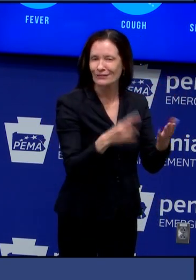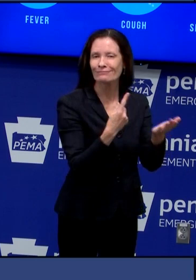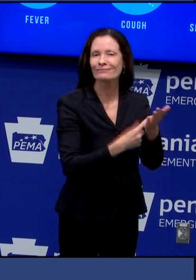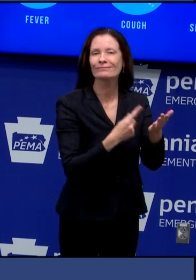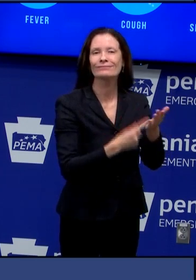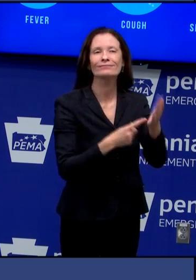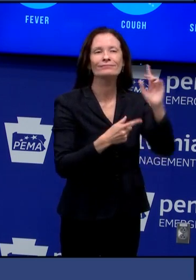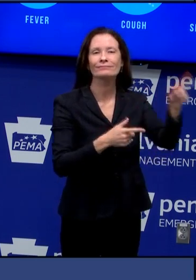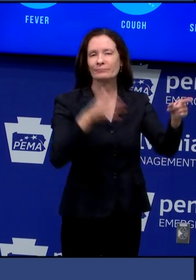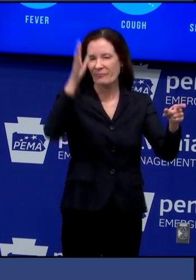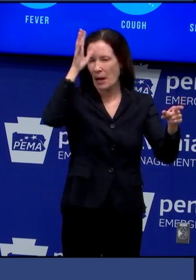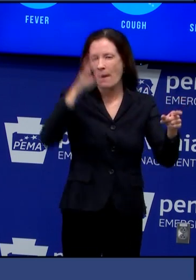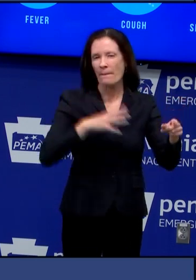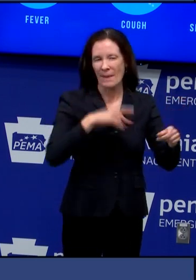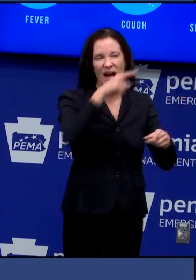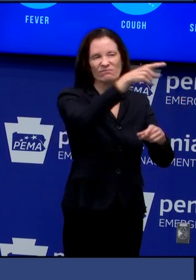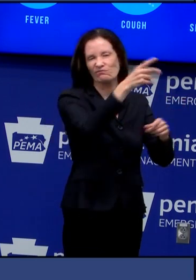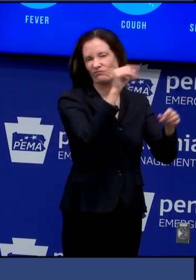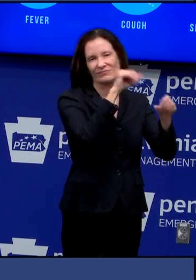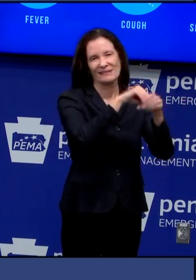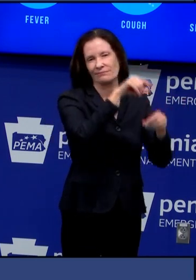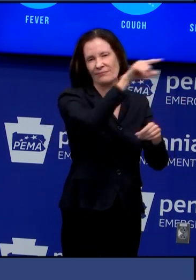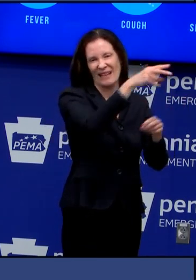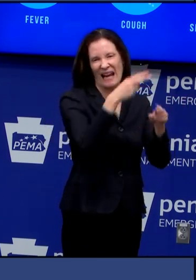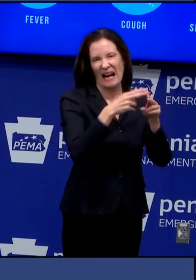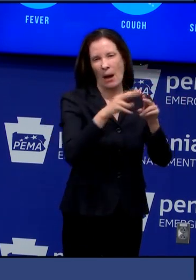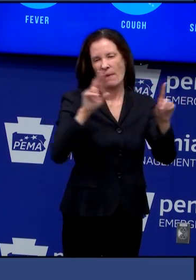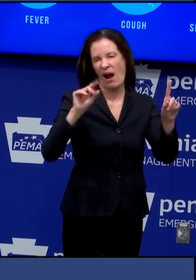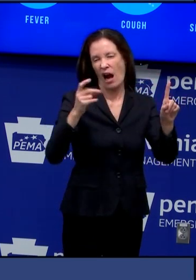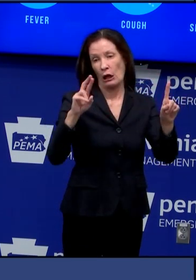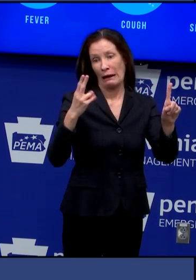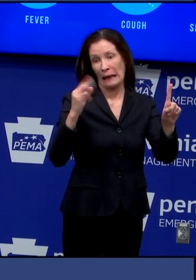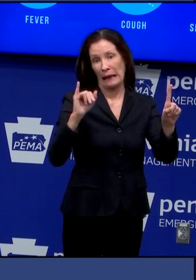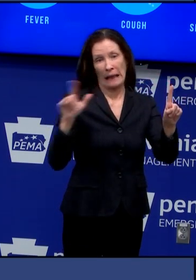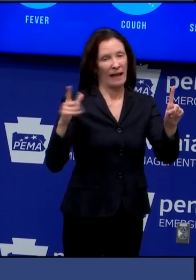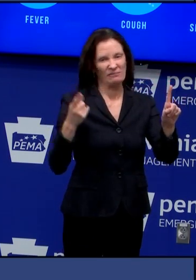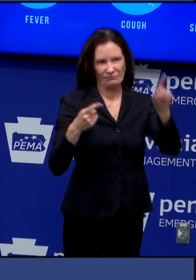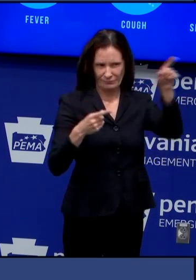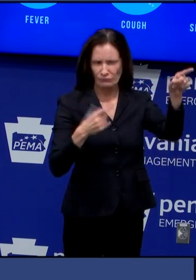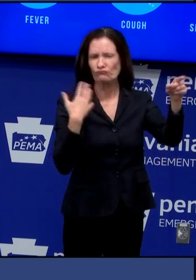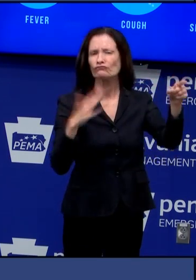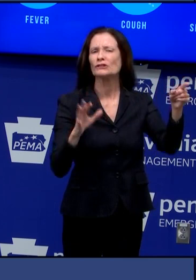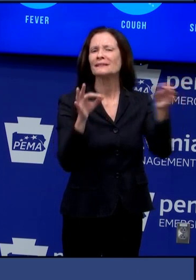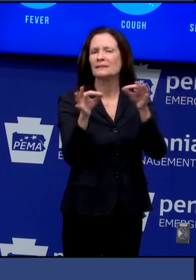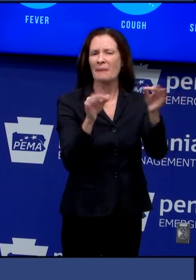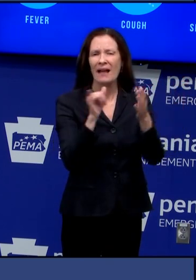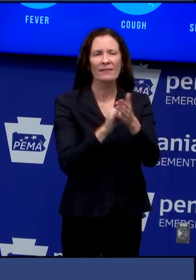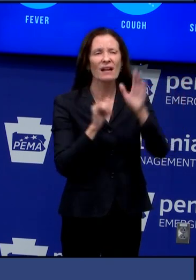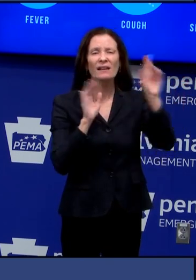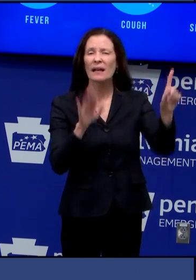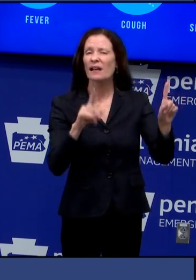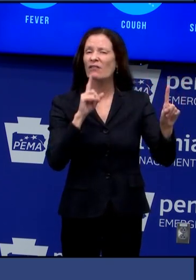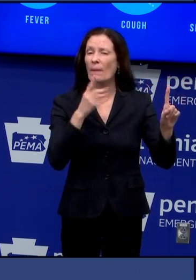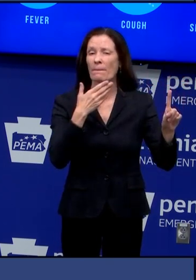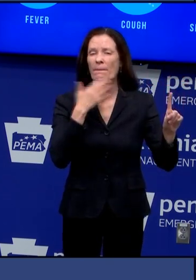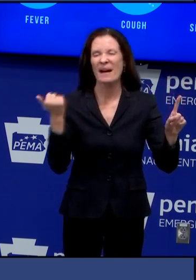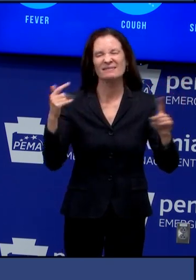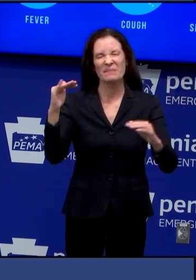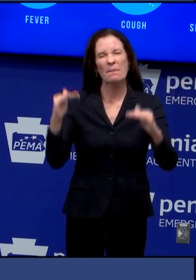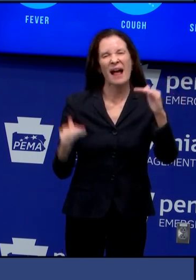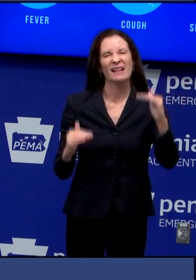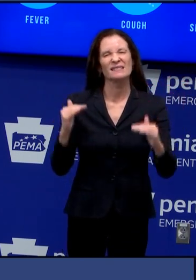we the best way at this time to balance the public health